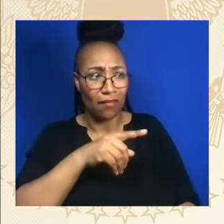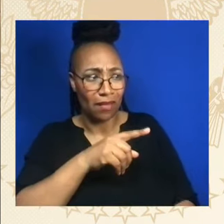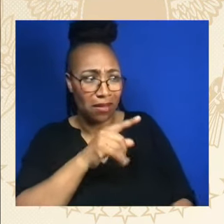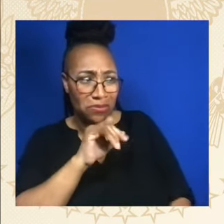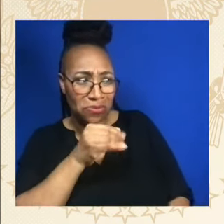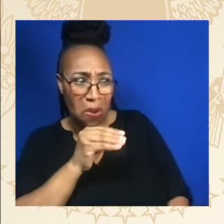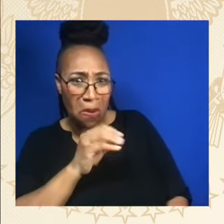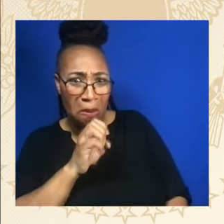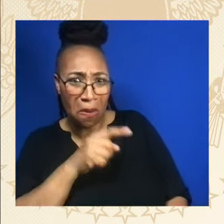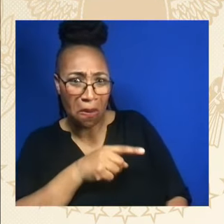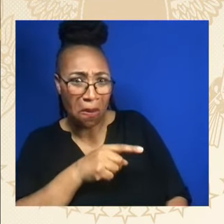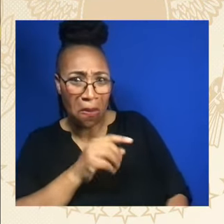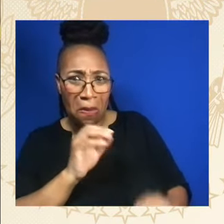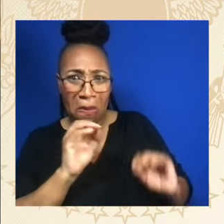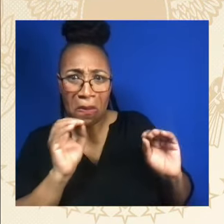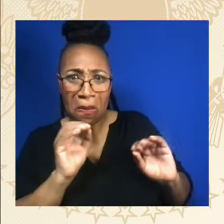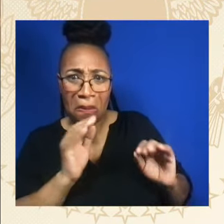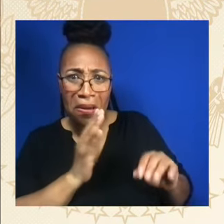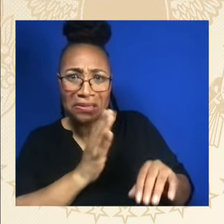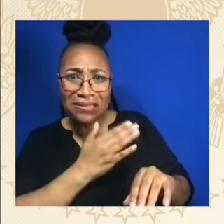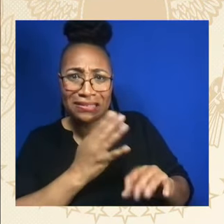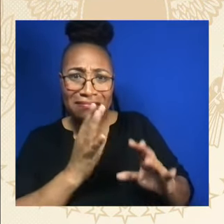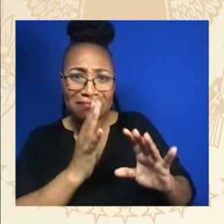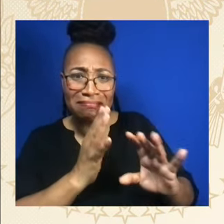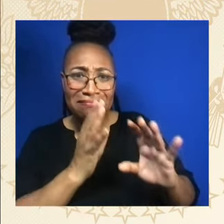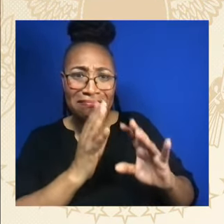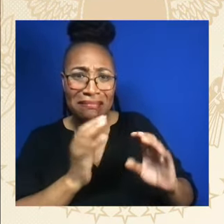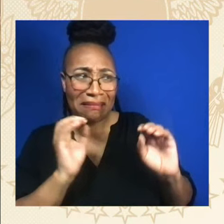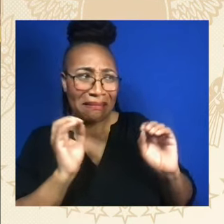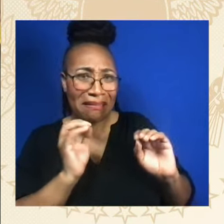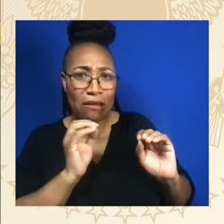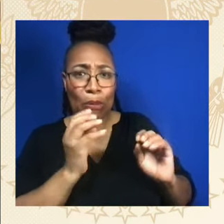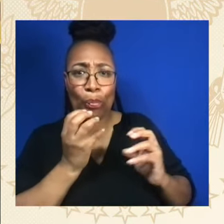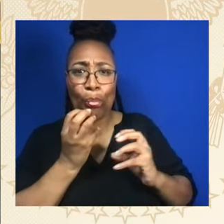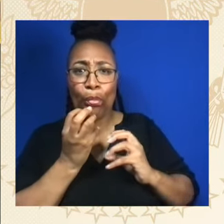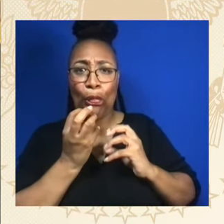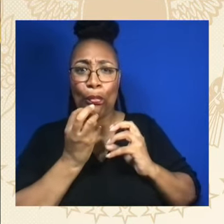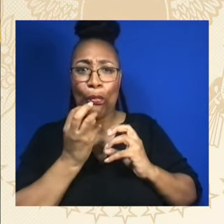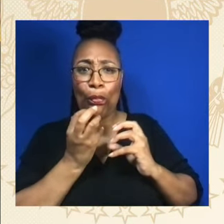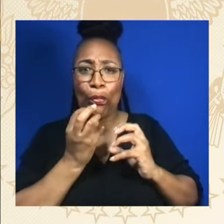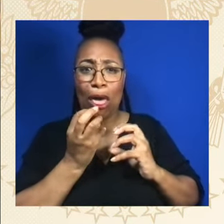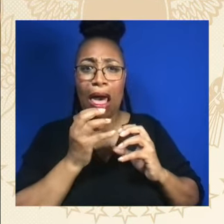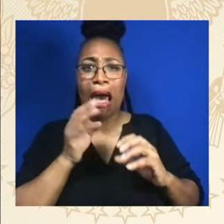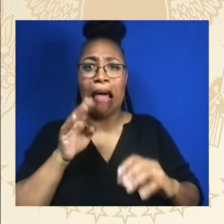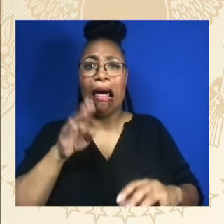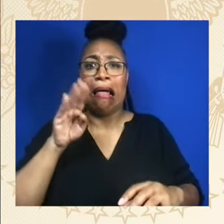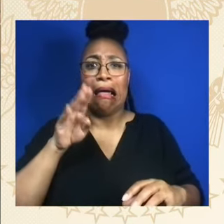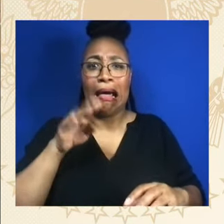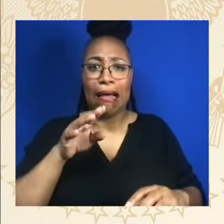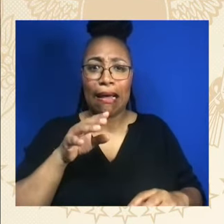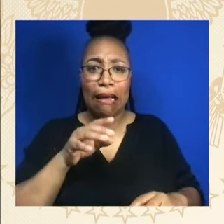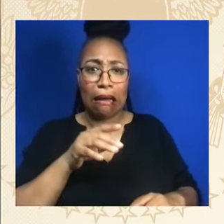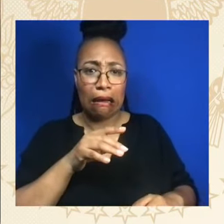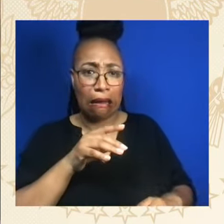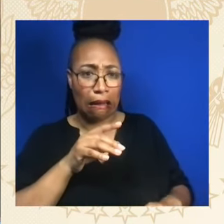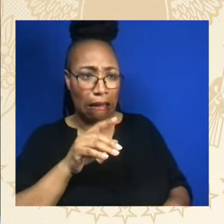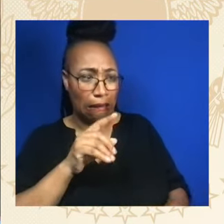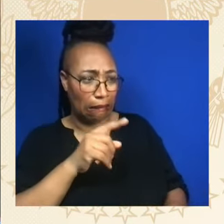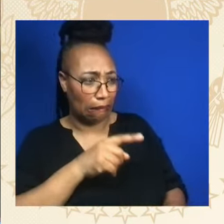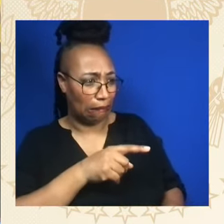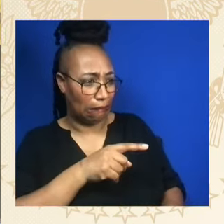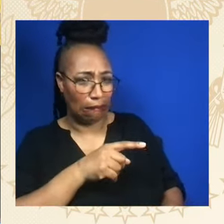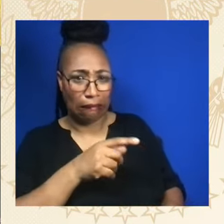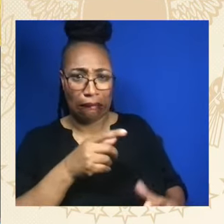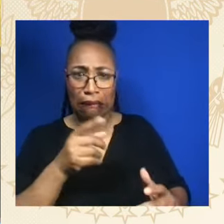still love you anyway But at any rate Thank you all so much I mean this sincerely I want to thank the talent But I also want to thank the talent in this room